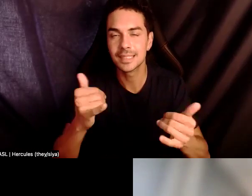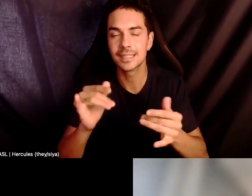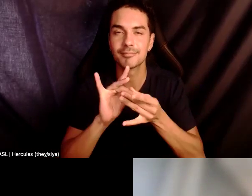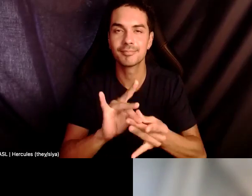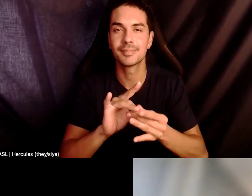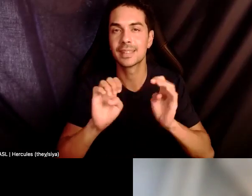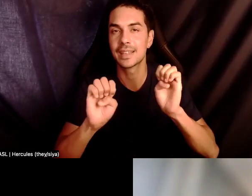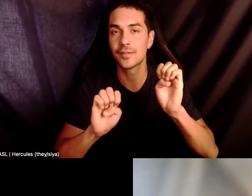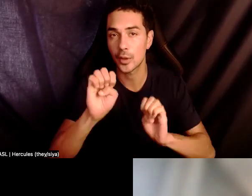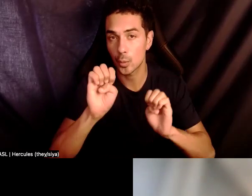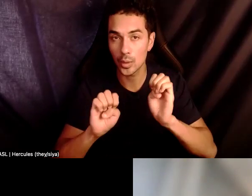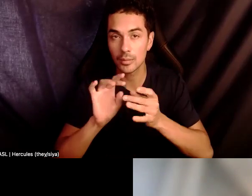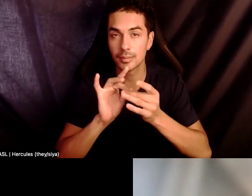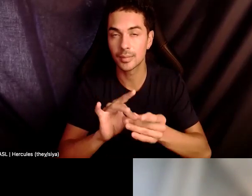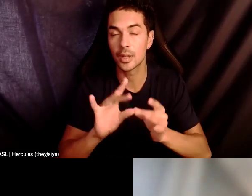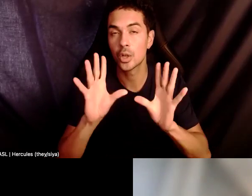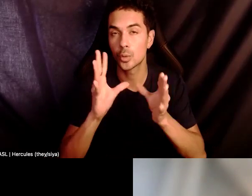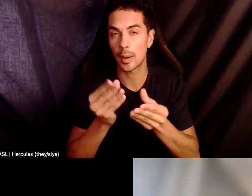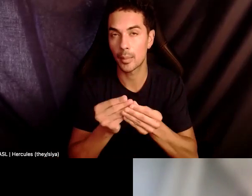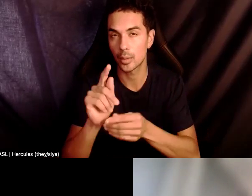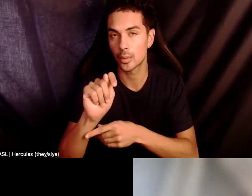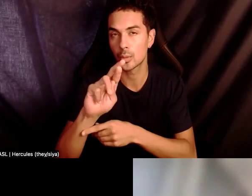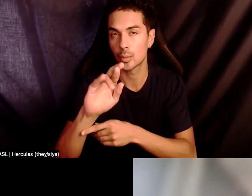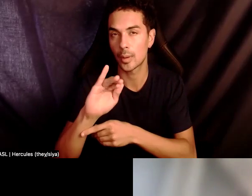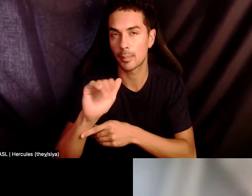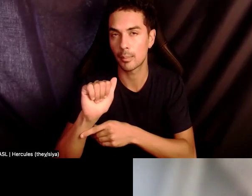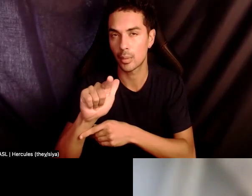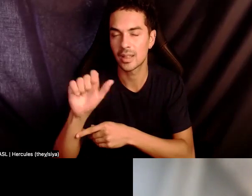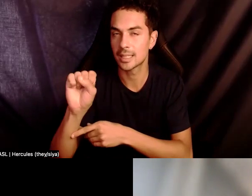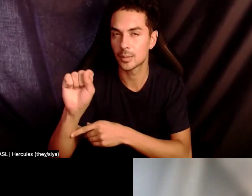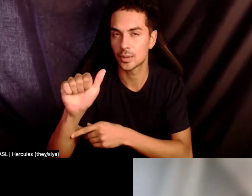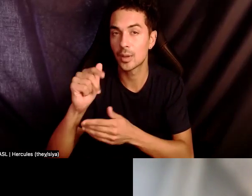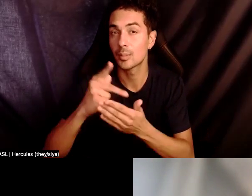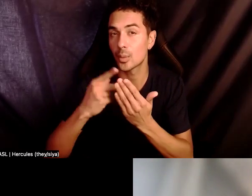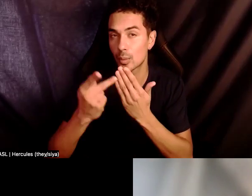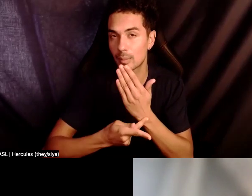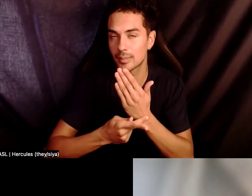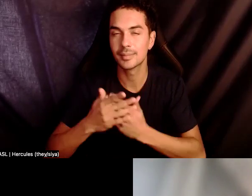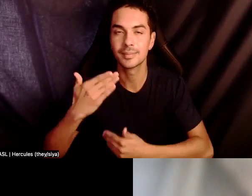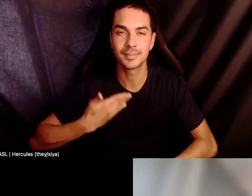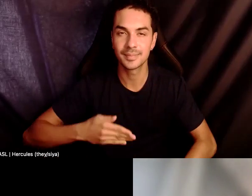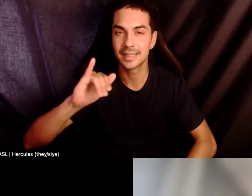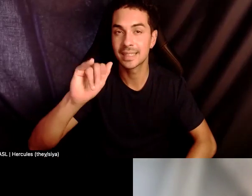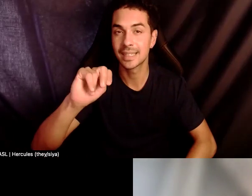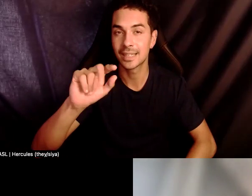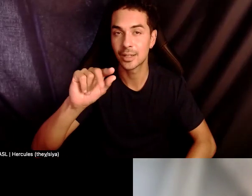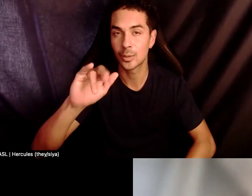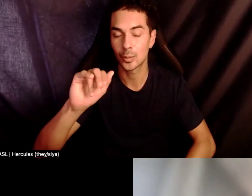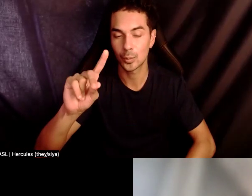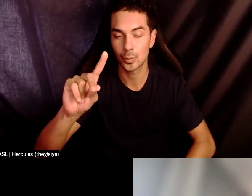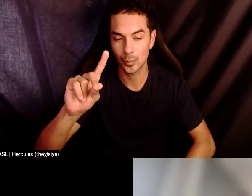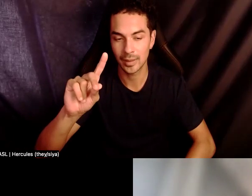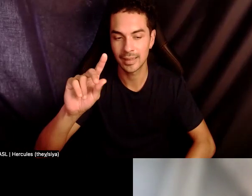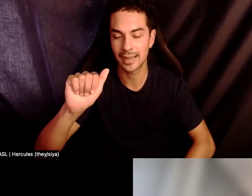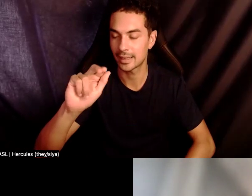tribal sexual assault programs. And my name is Ingrid Anderson. I am the national policy director